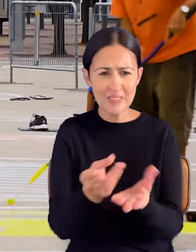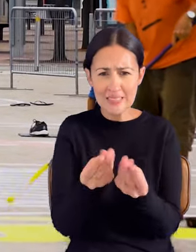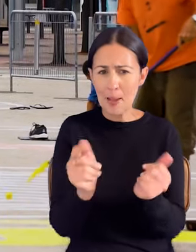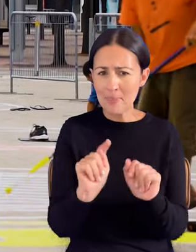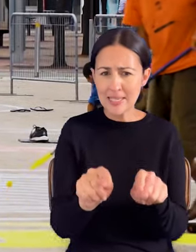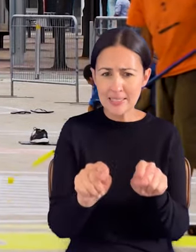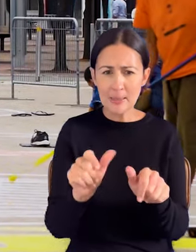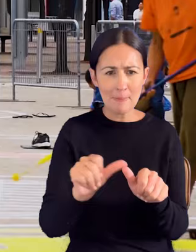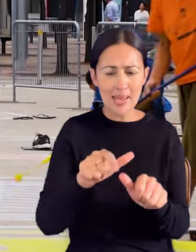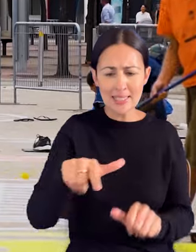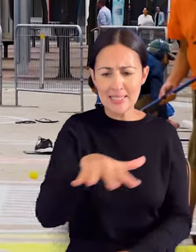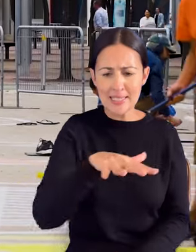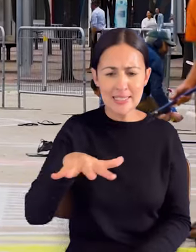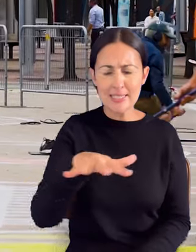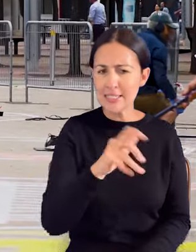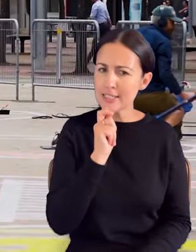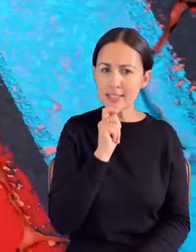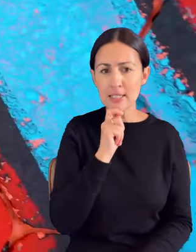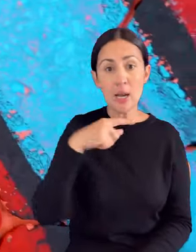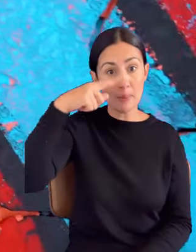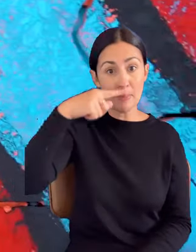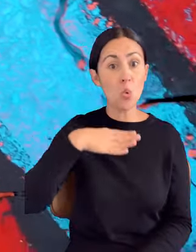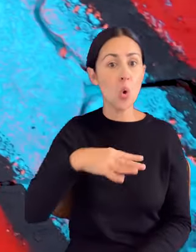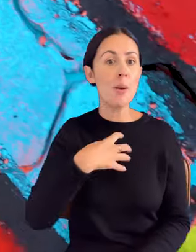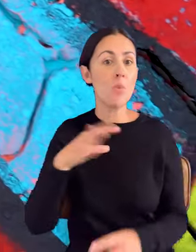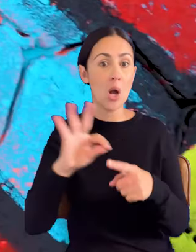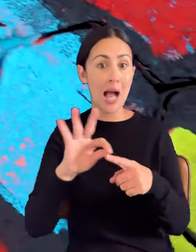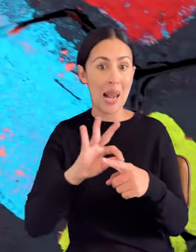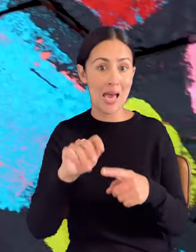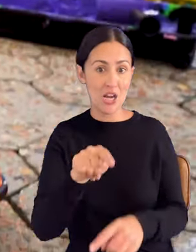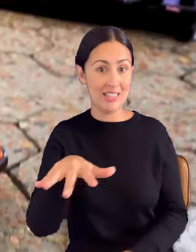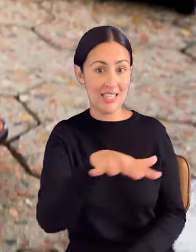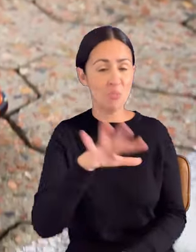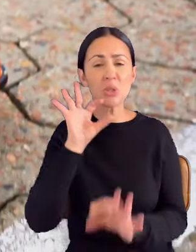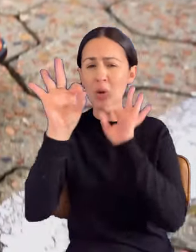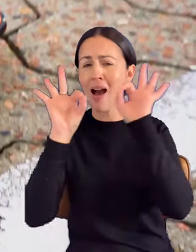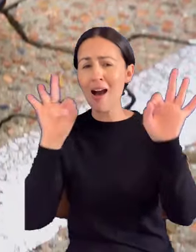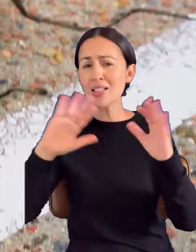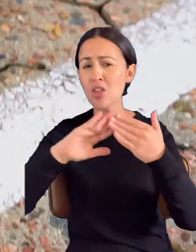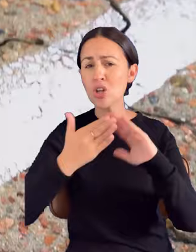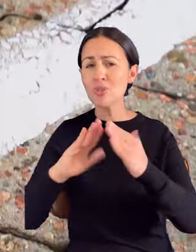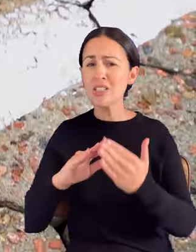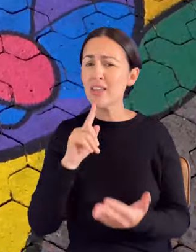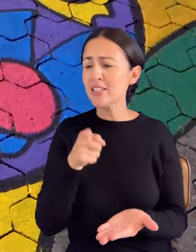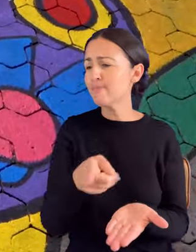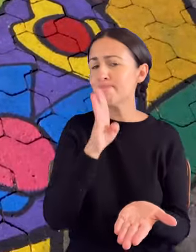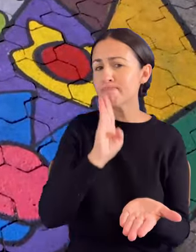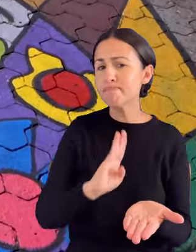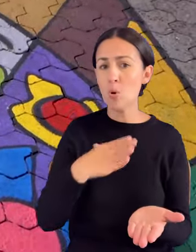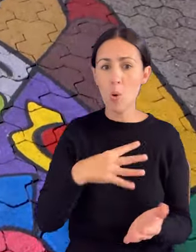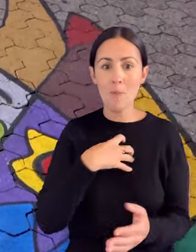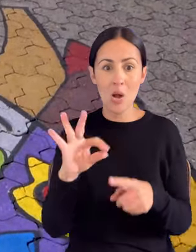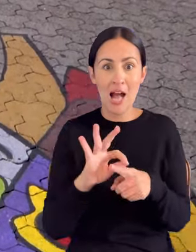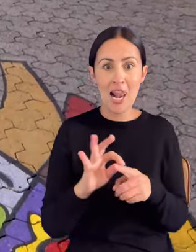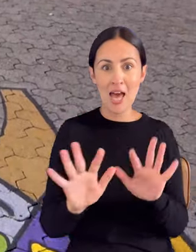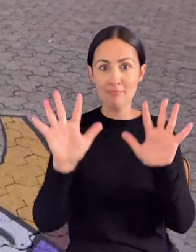the key feedbacks was that we wanted to, people wanted more colour, playfulness and vibrancy in our public spaces. So we had been